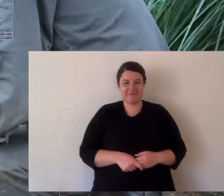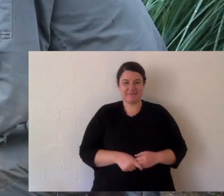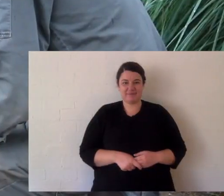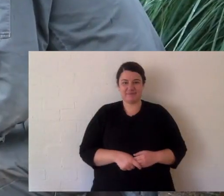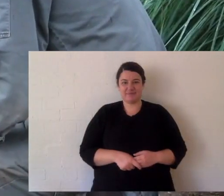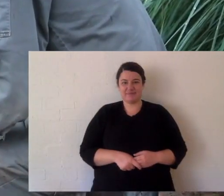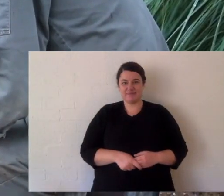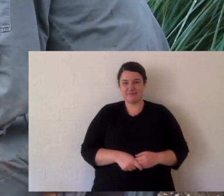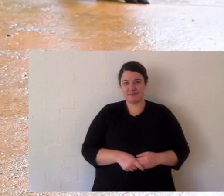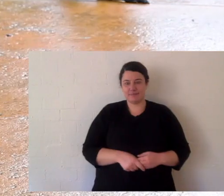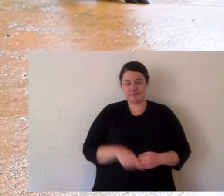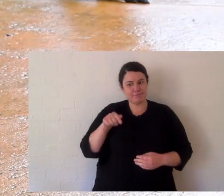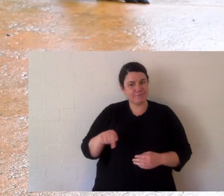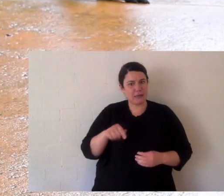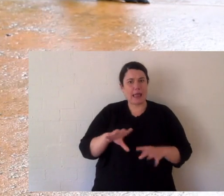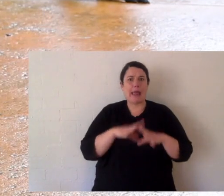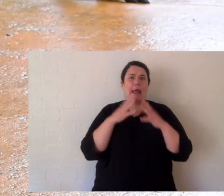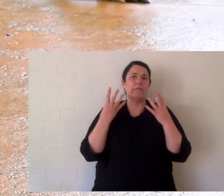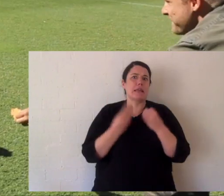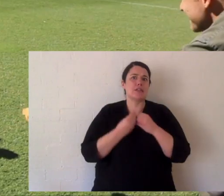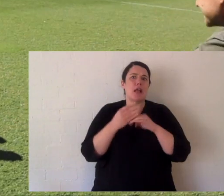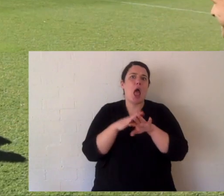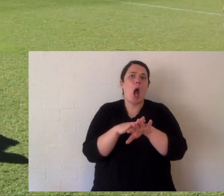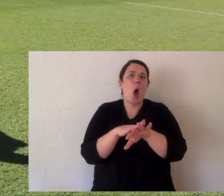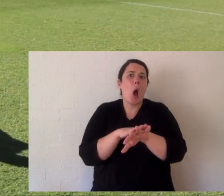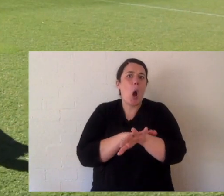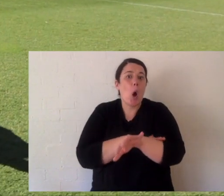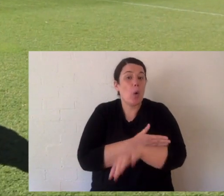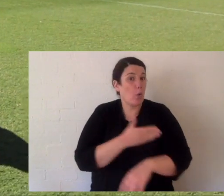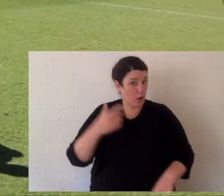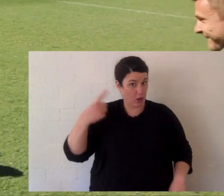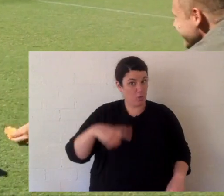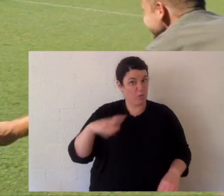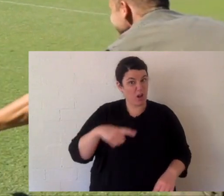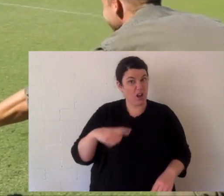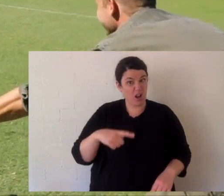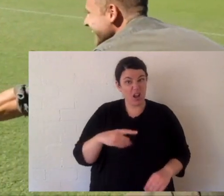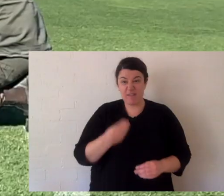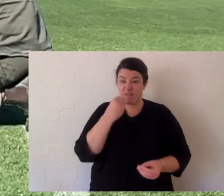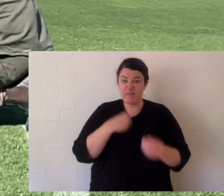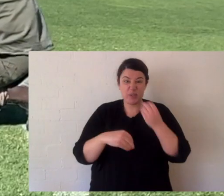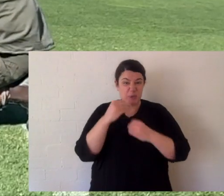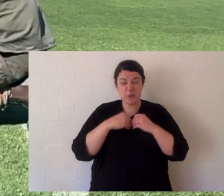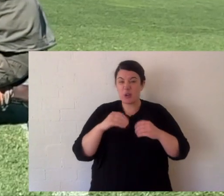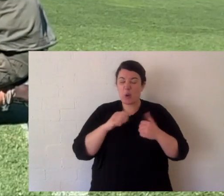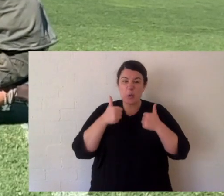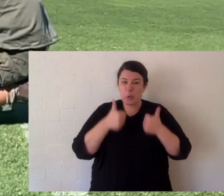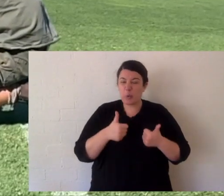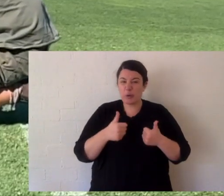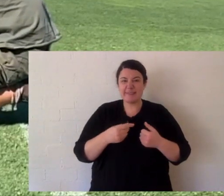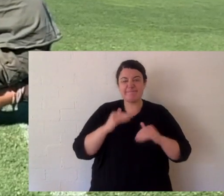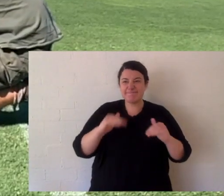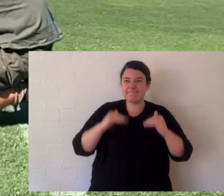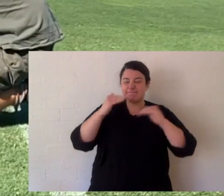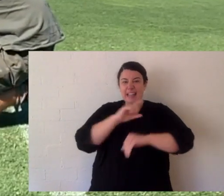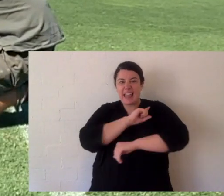they do everything slowly. Mostly, that's because of their diet. It's not really high